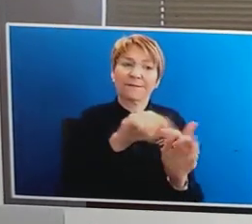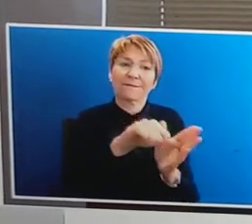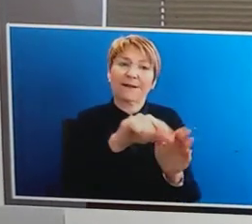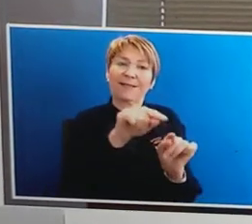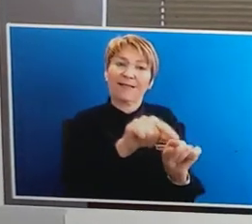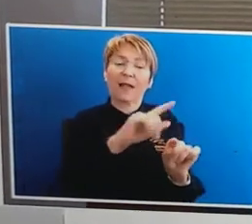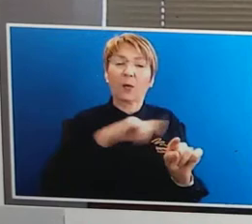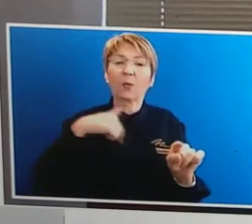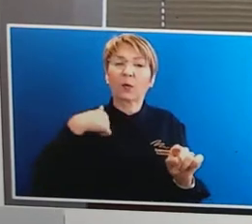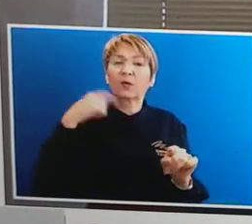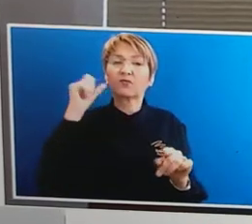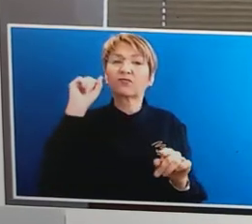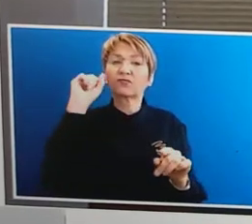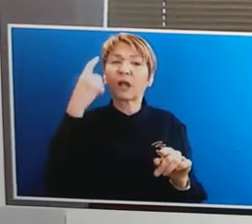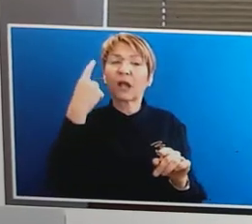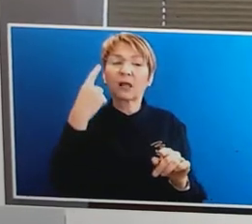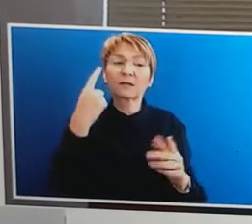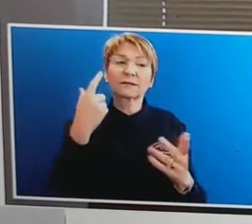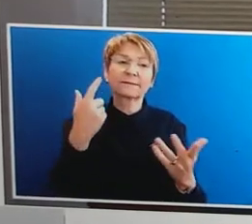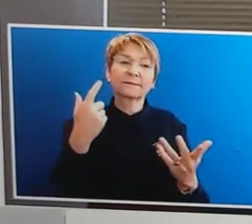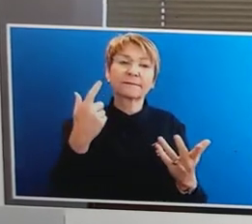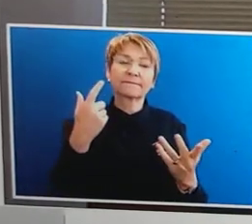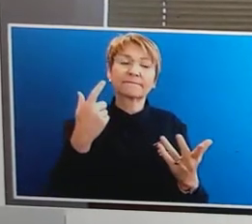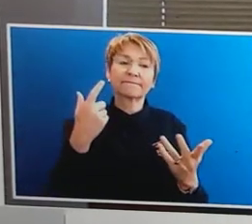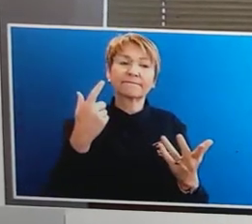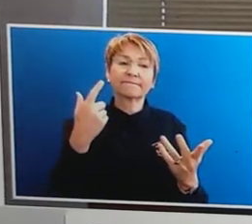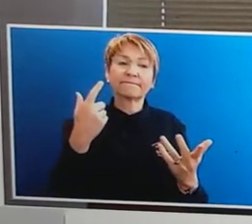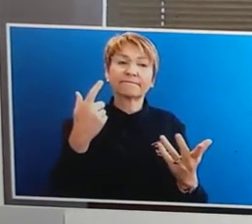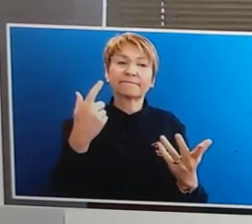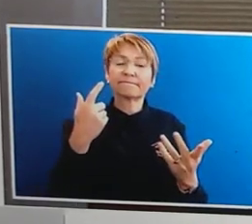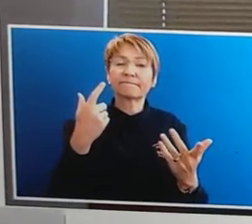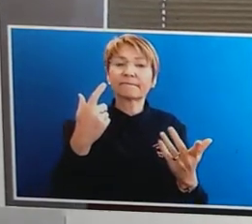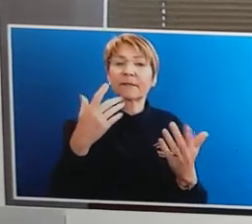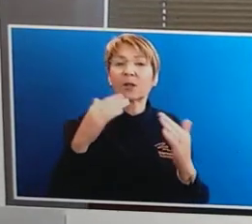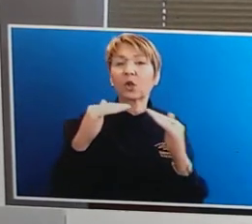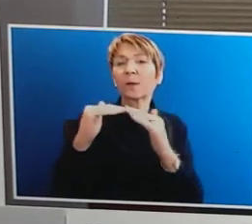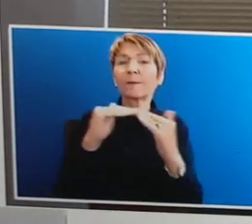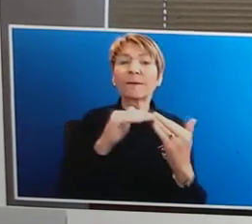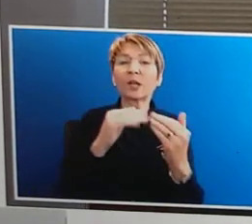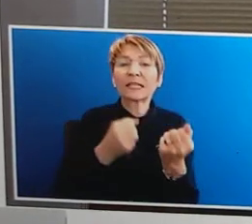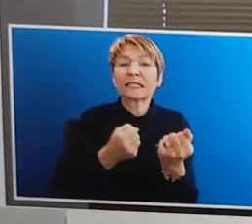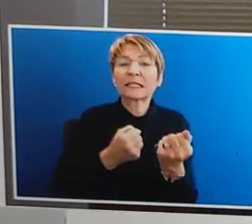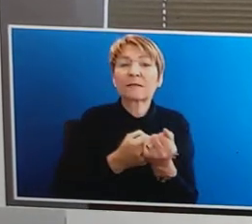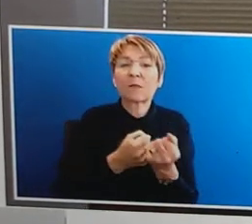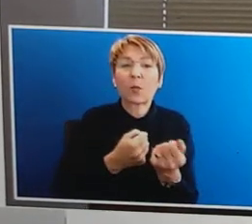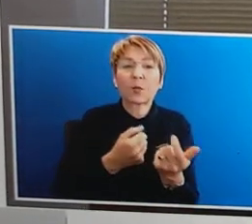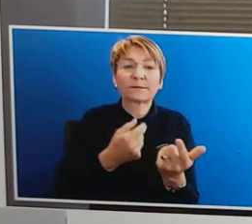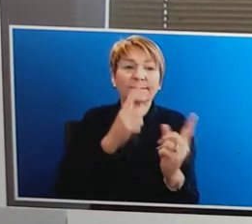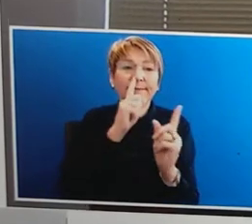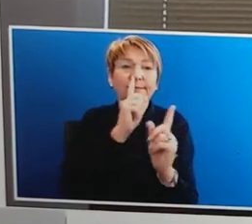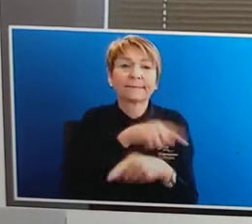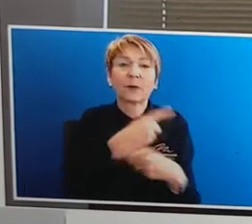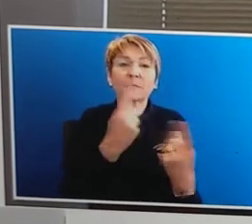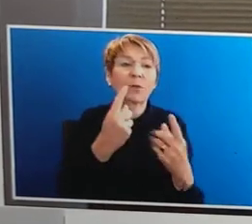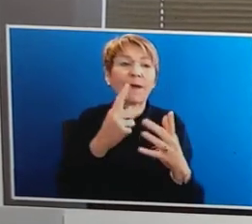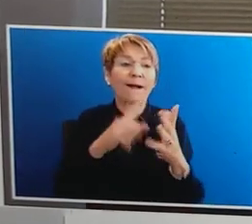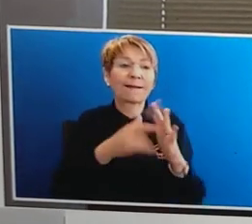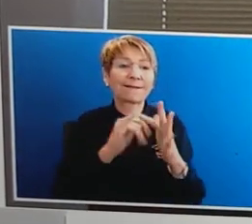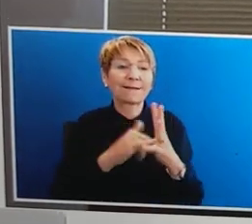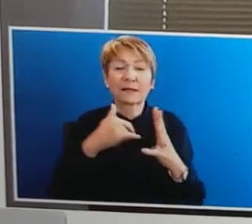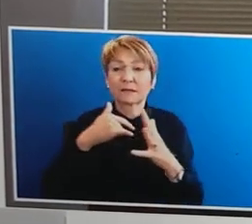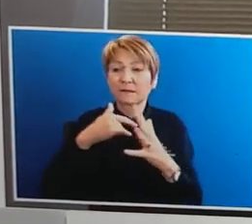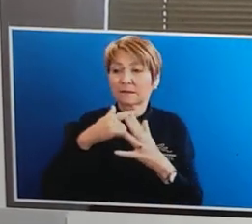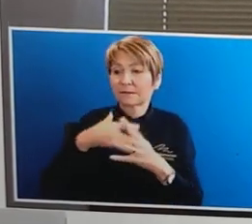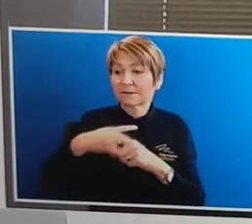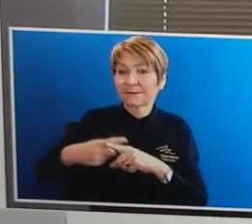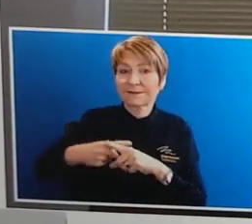you can't really get unified community support unless you talk to people in the languages that make